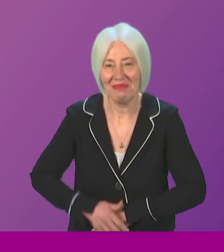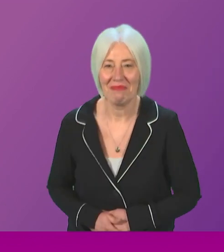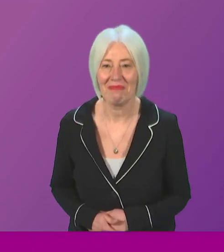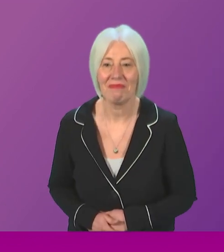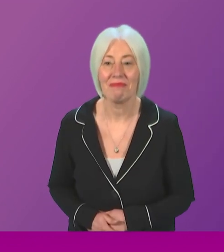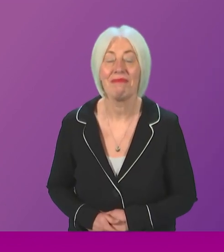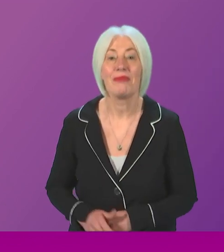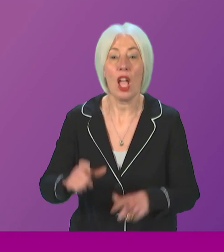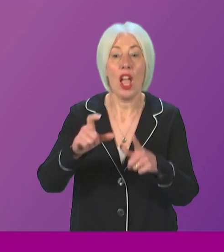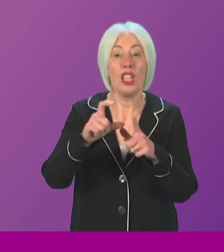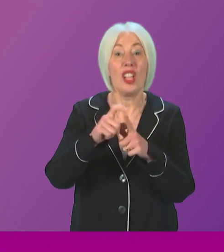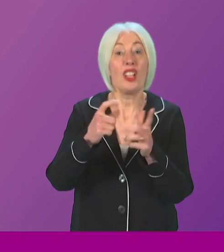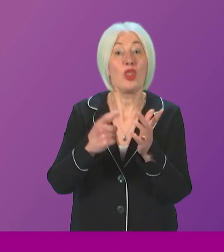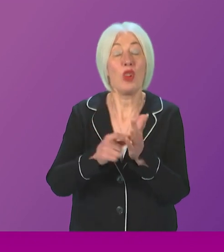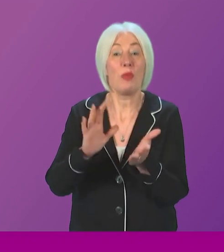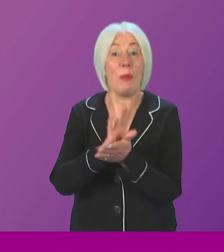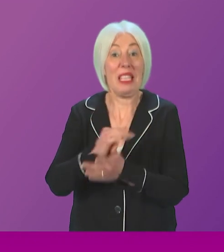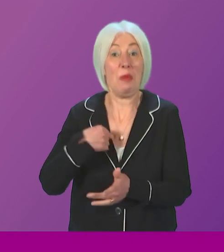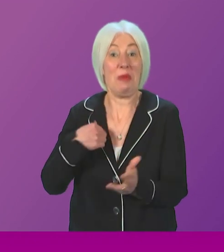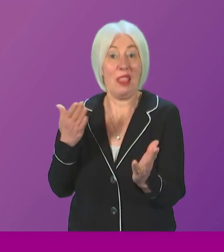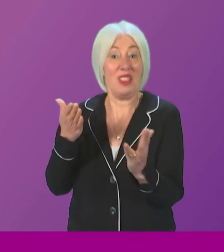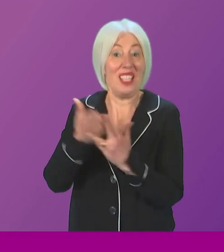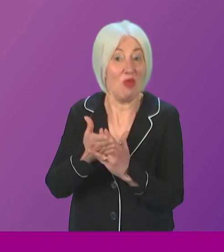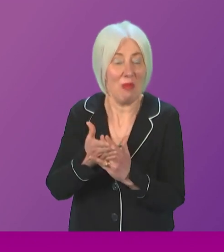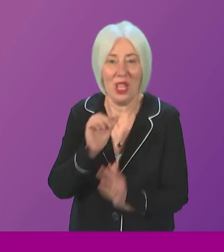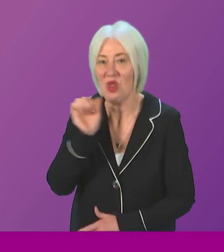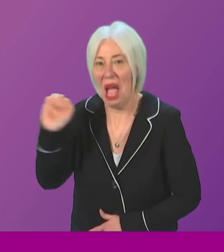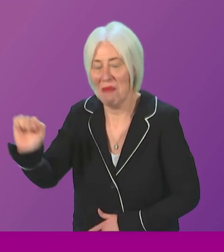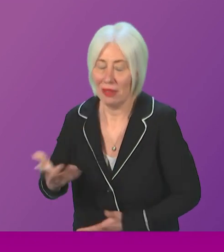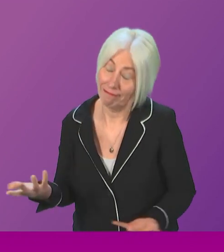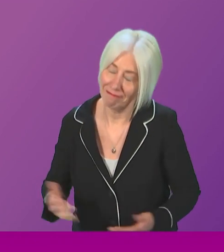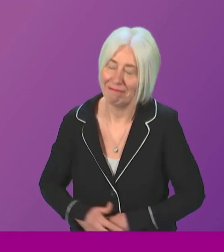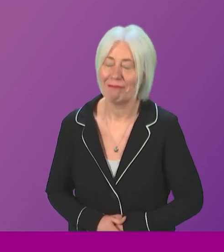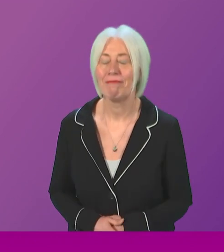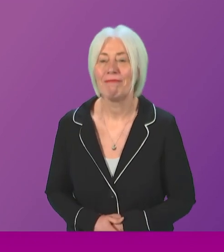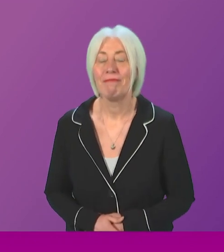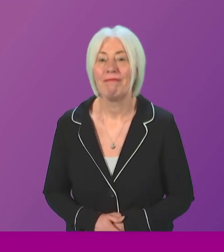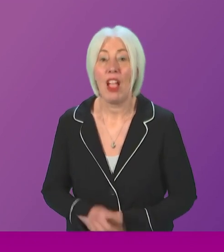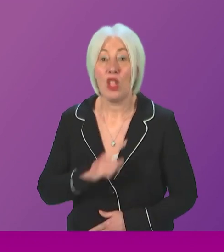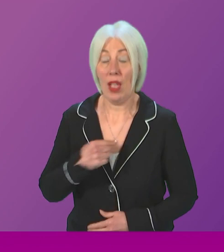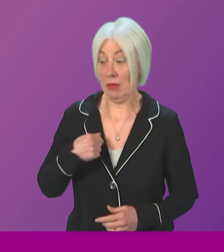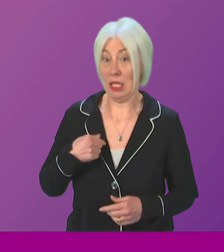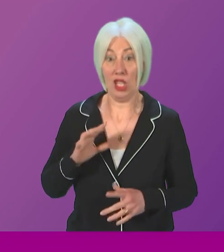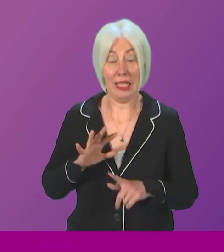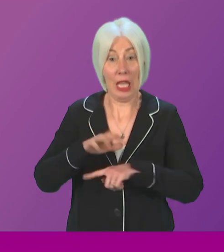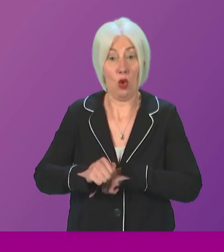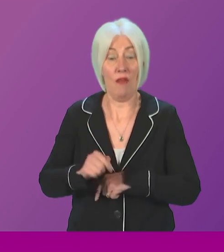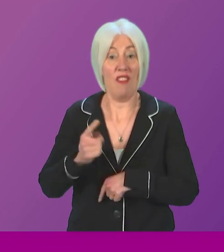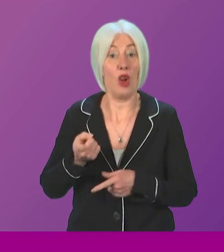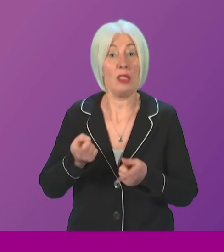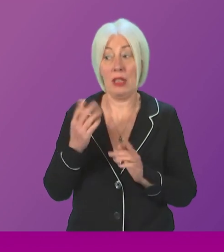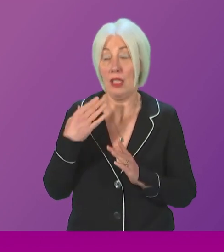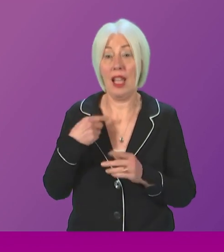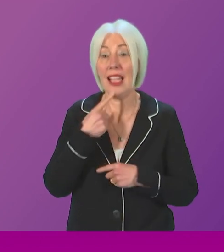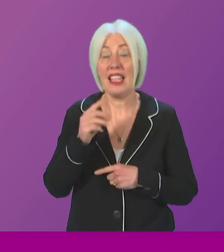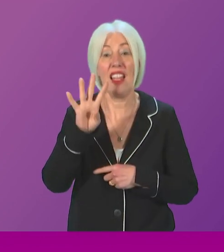Douglas Ross will be pleased. It was me that got interrupted for once, no doubt. This is why, in the first few weeks, as First Minister, also announced